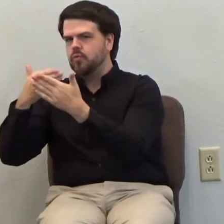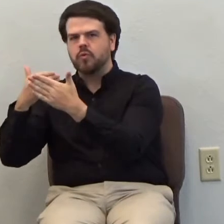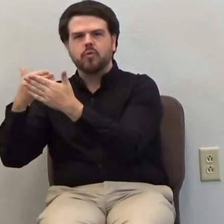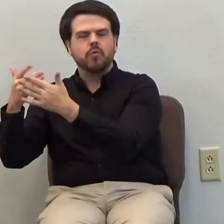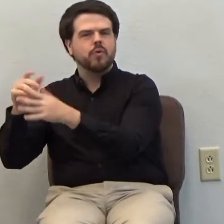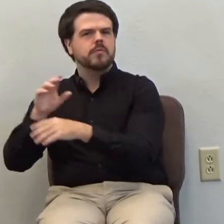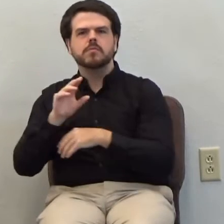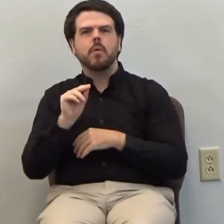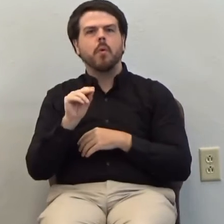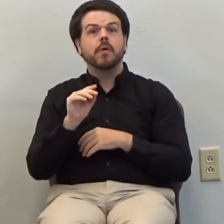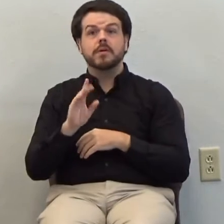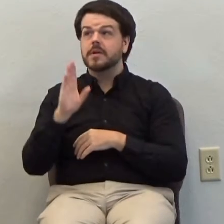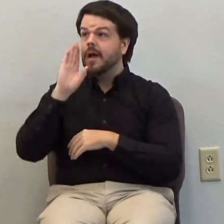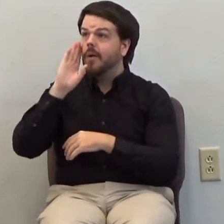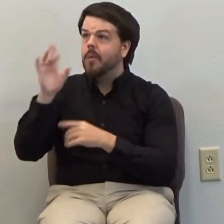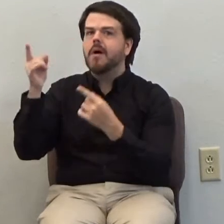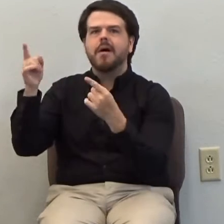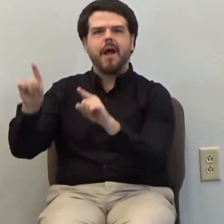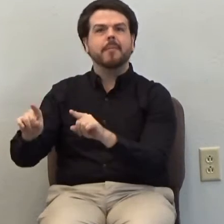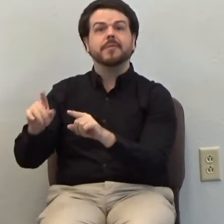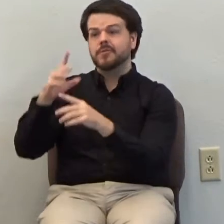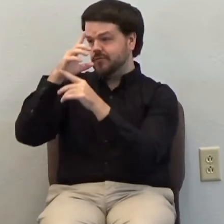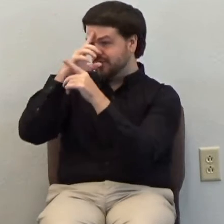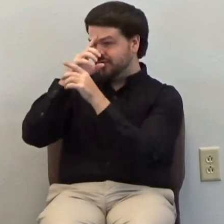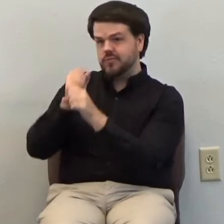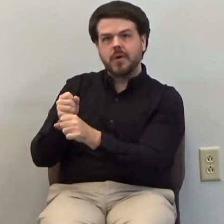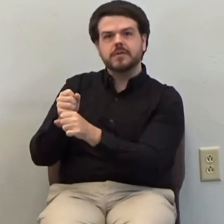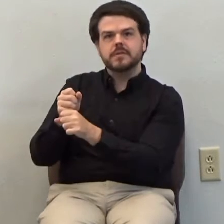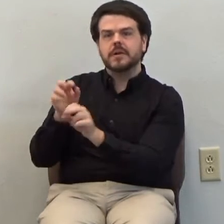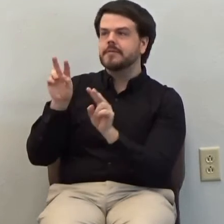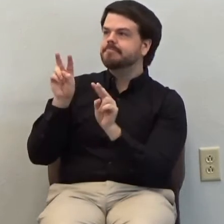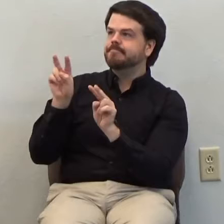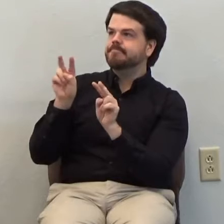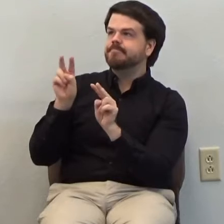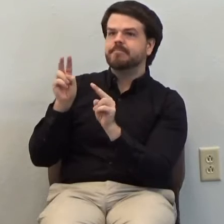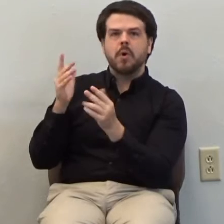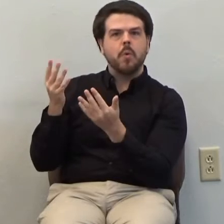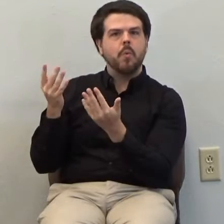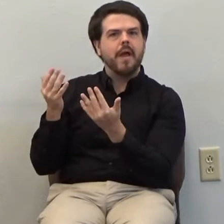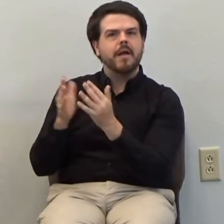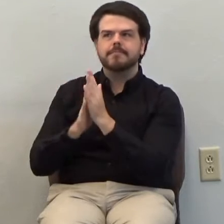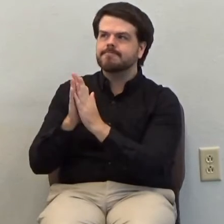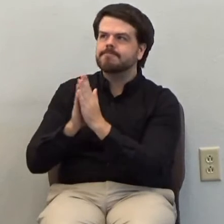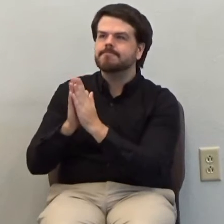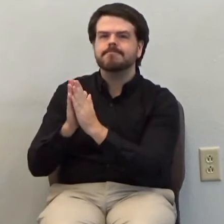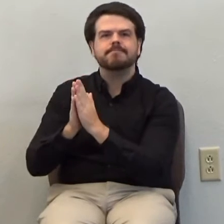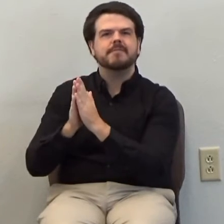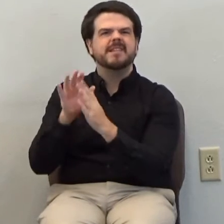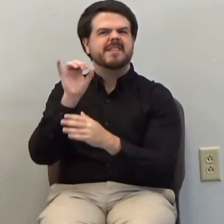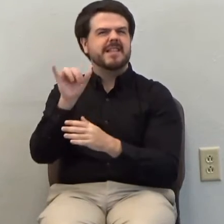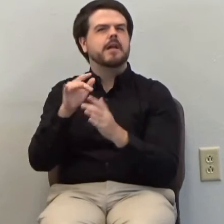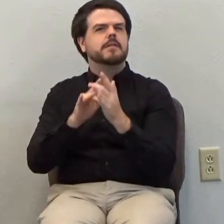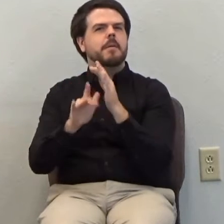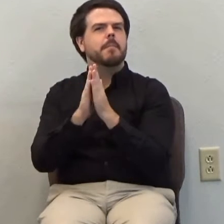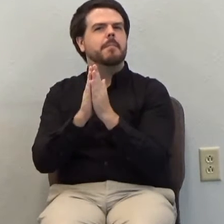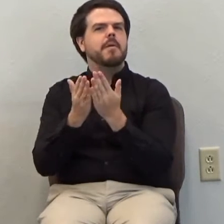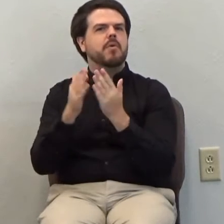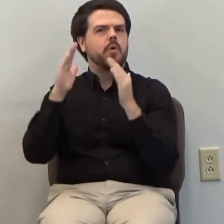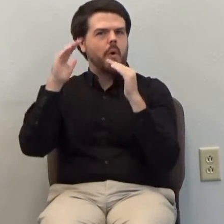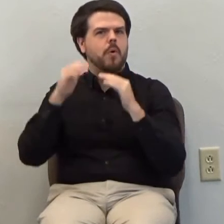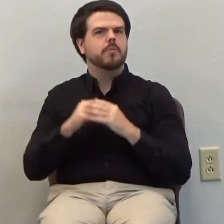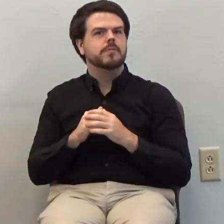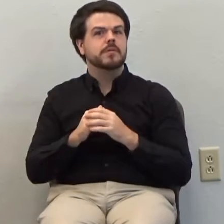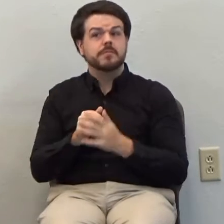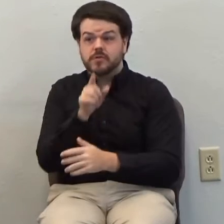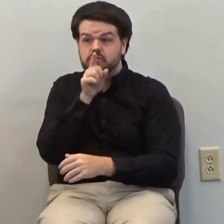that will happen that we are trusting in and looking forward to. That's biblical hope. Sure